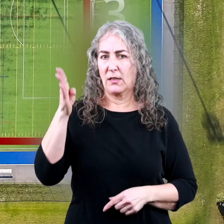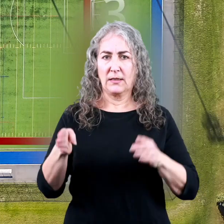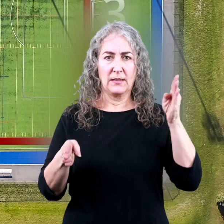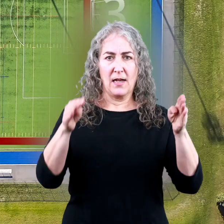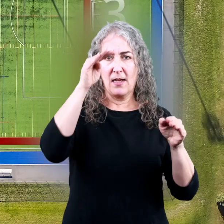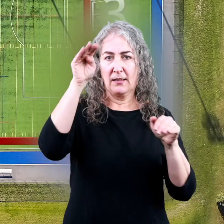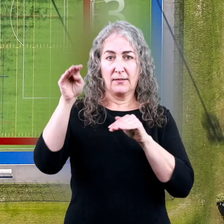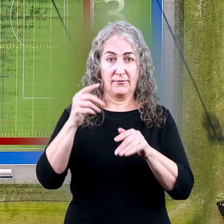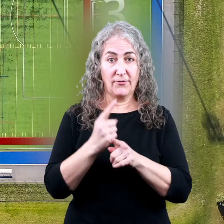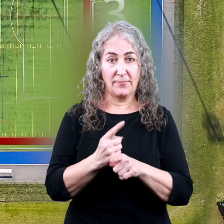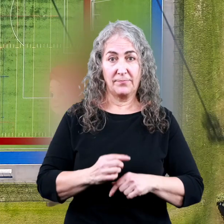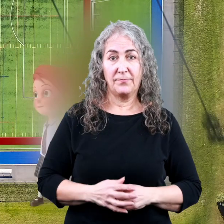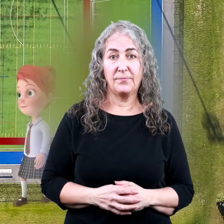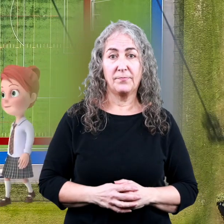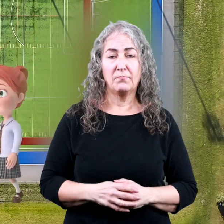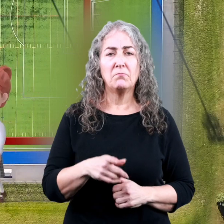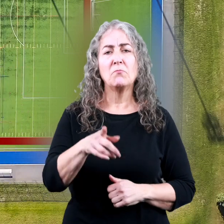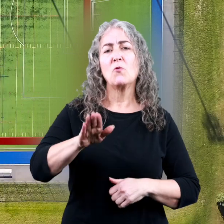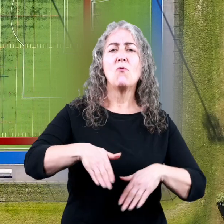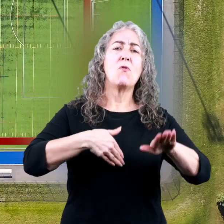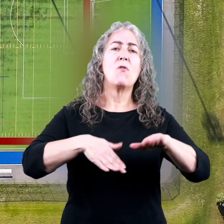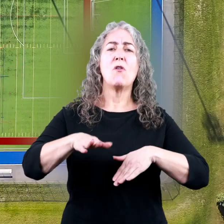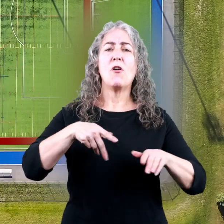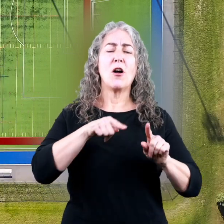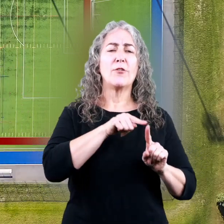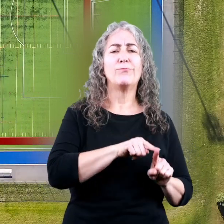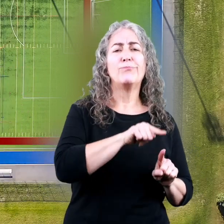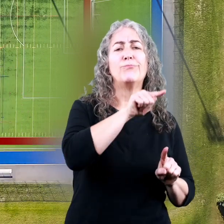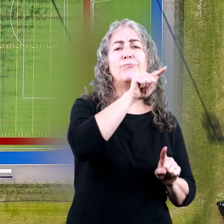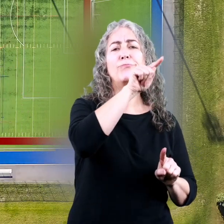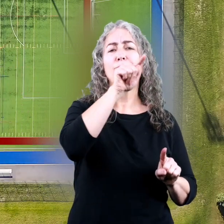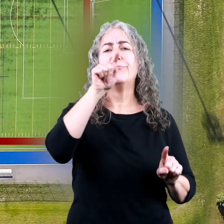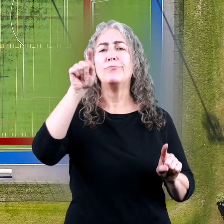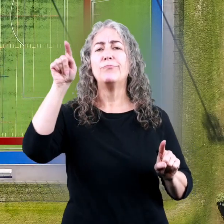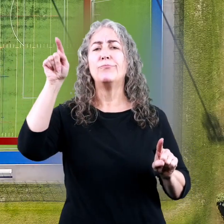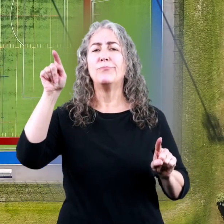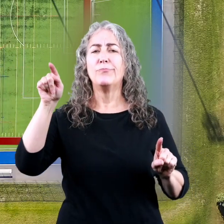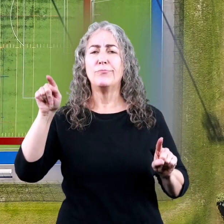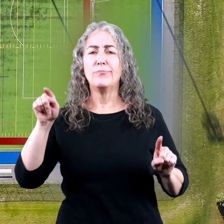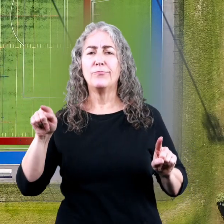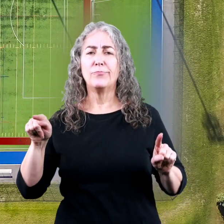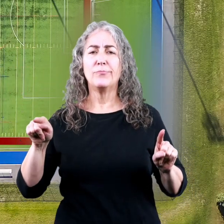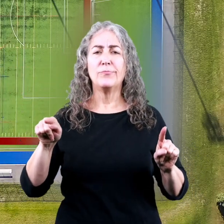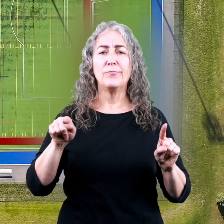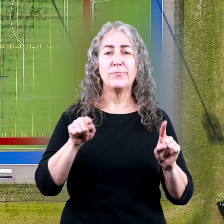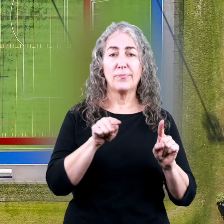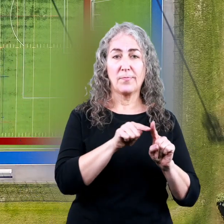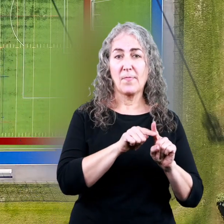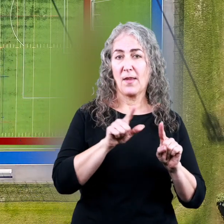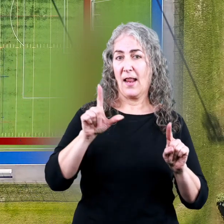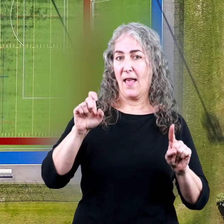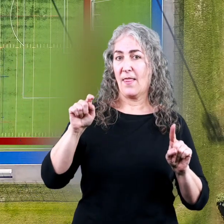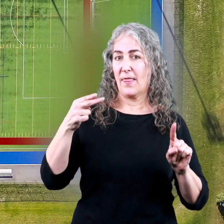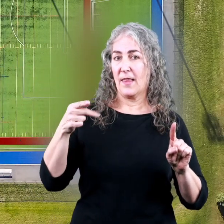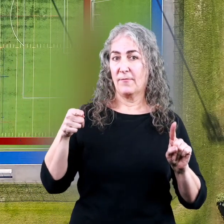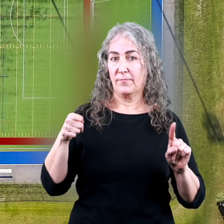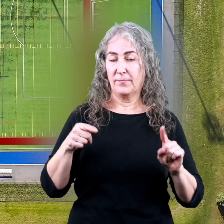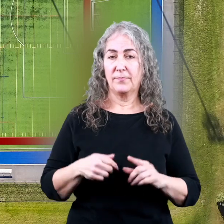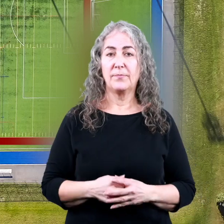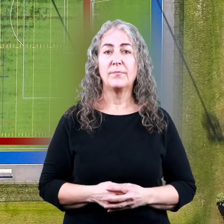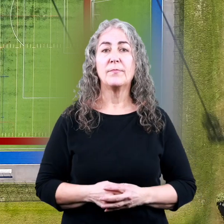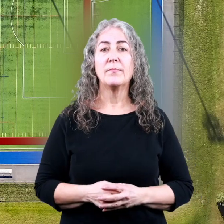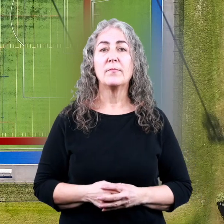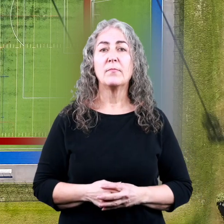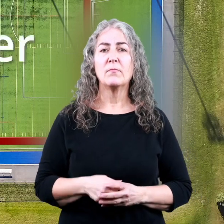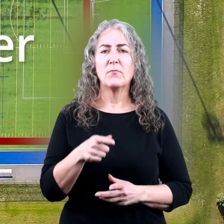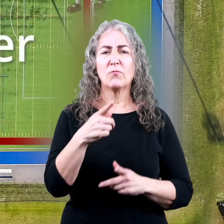four sides, right? Well, if you walk along the edge of that rectangle all the way around and total up the length of each